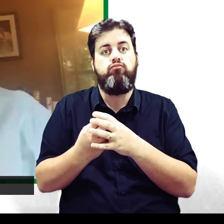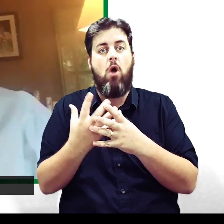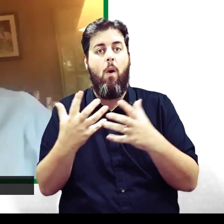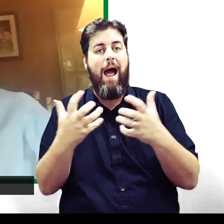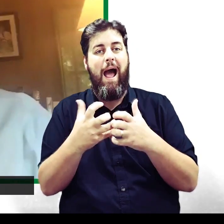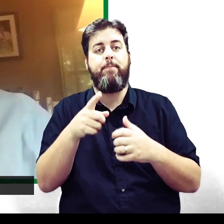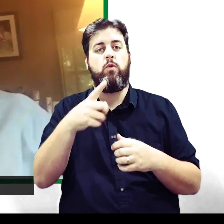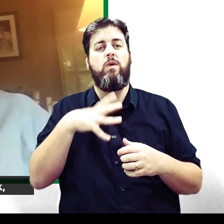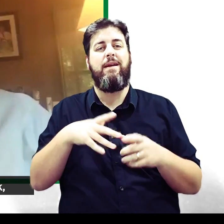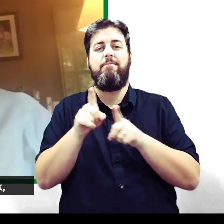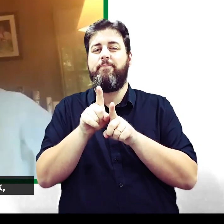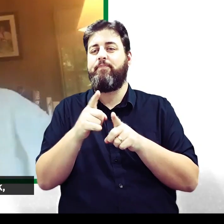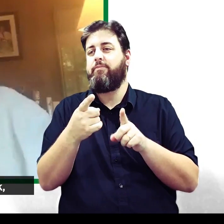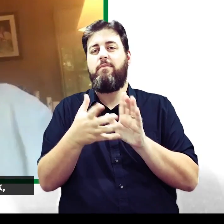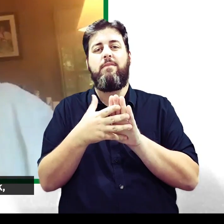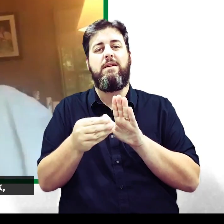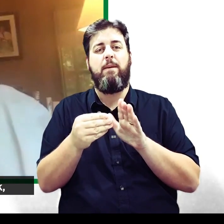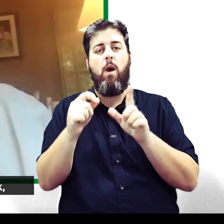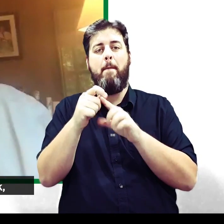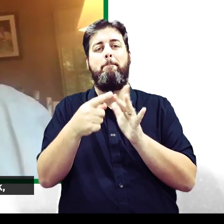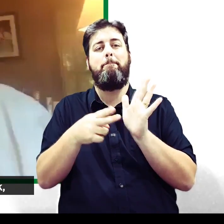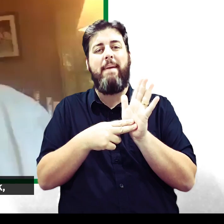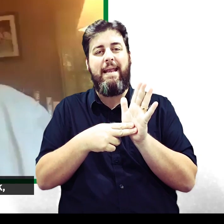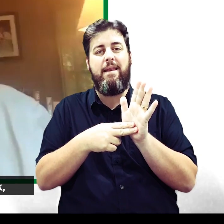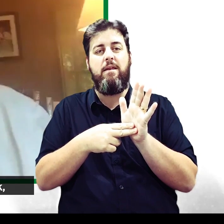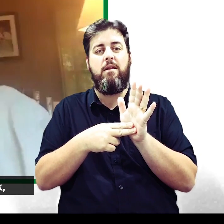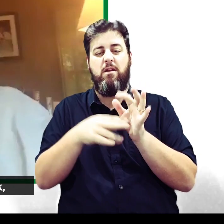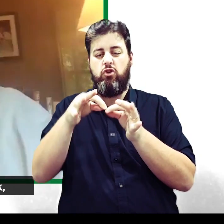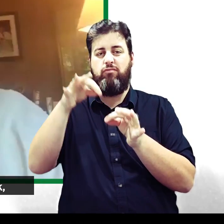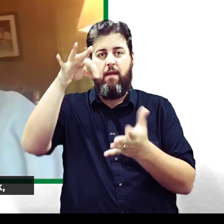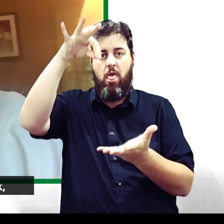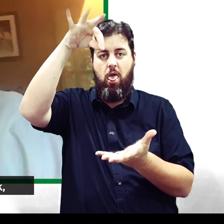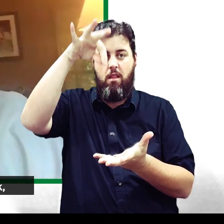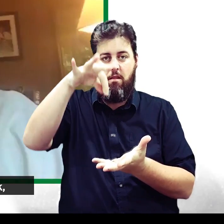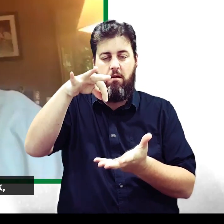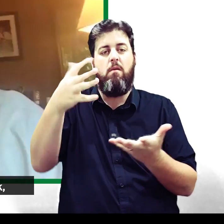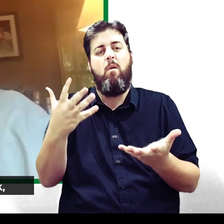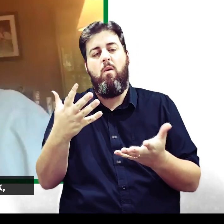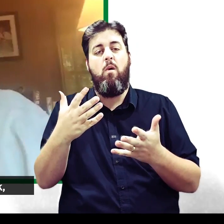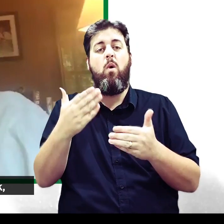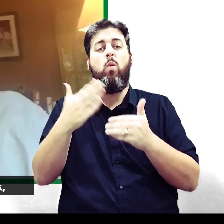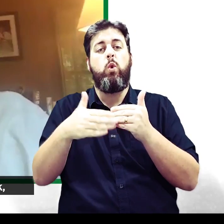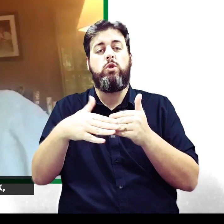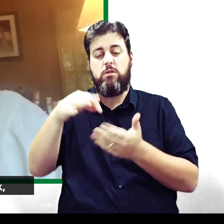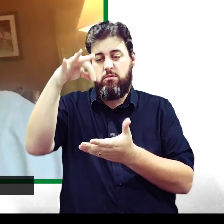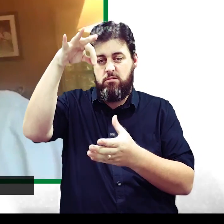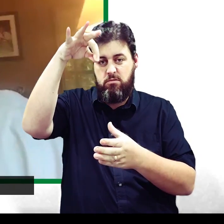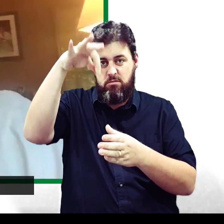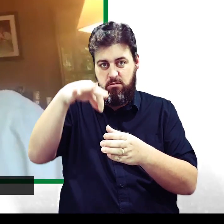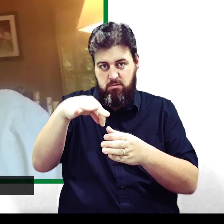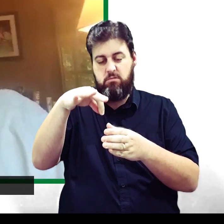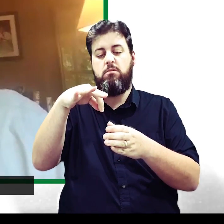find a surface on which to grow. So if you stick in, let's say, a pin on the end of a string or a wooden stick,